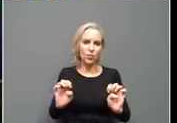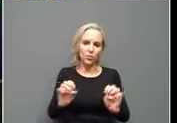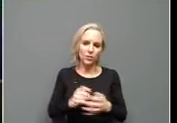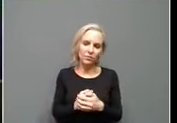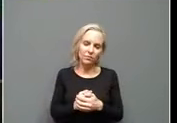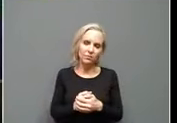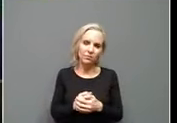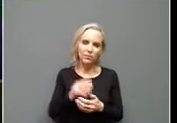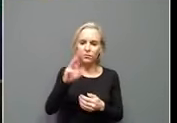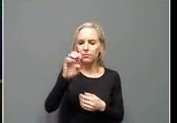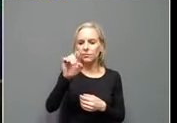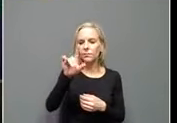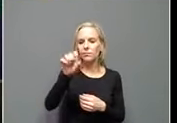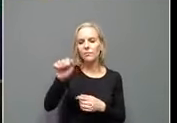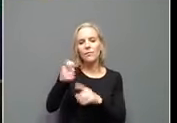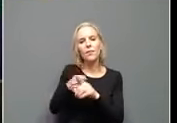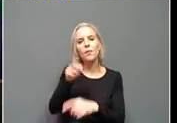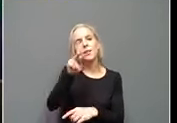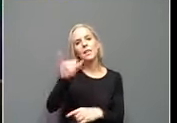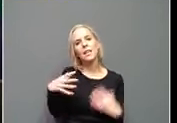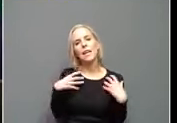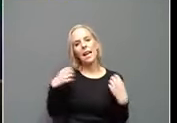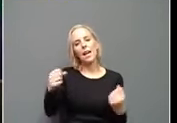Melissa Patrick, Kentucky health news.